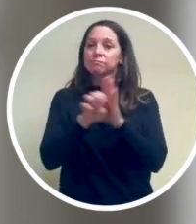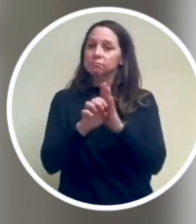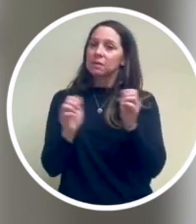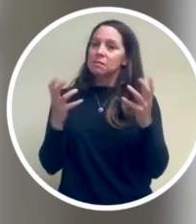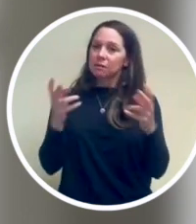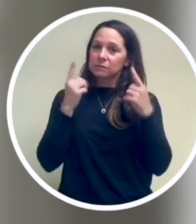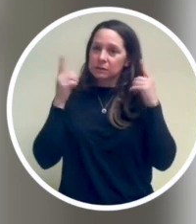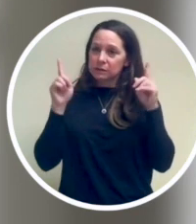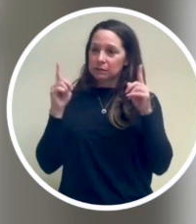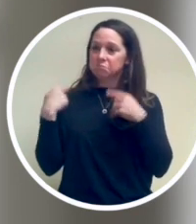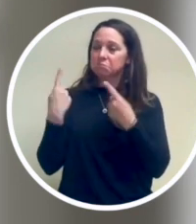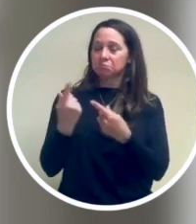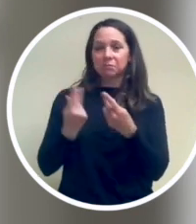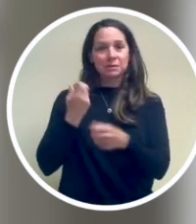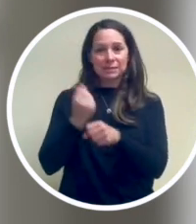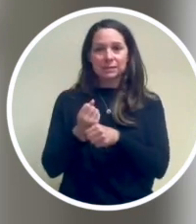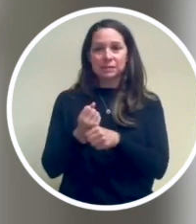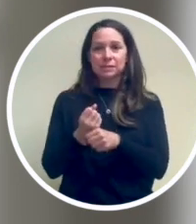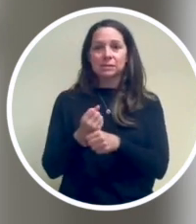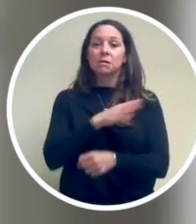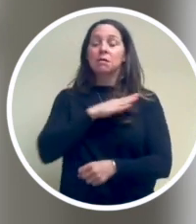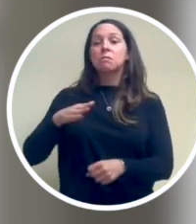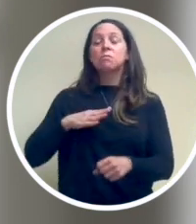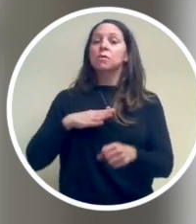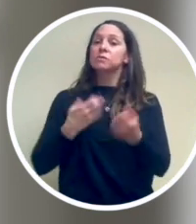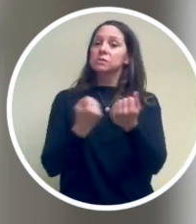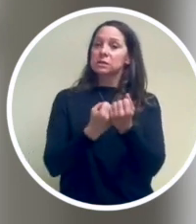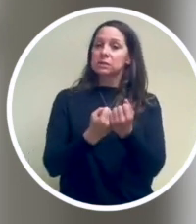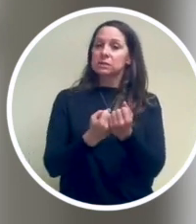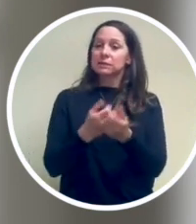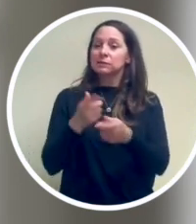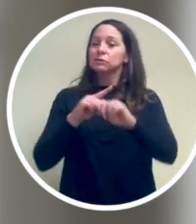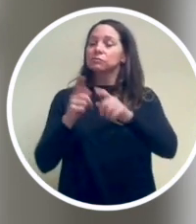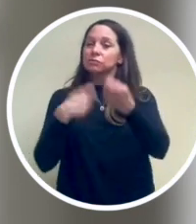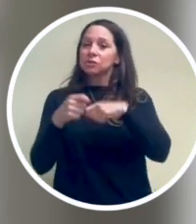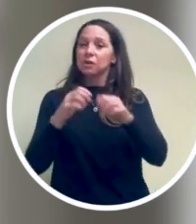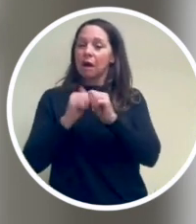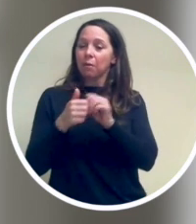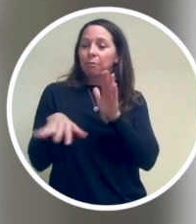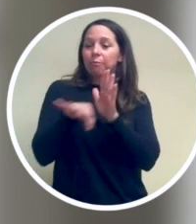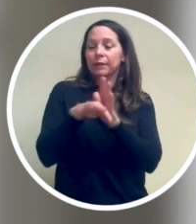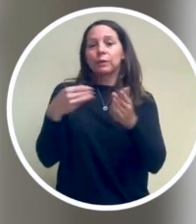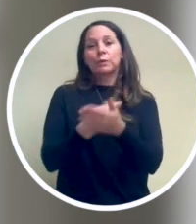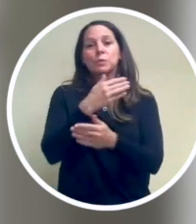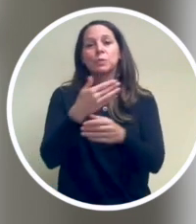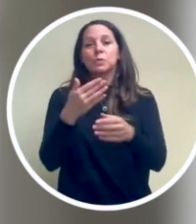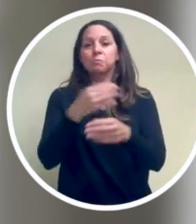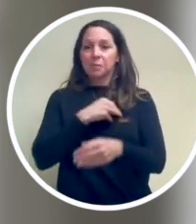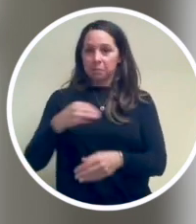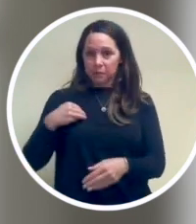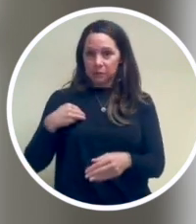in several areas over the years. Our Board of Trustees has changed the way it selects new members, prioritizing diversity.